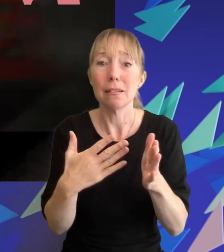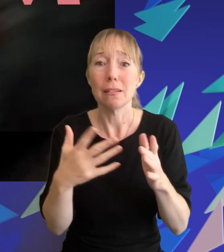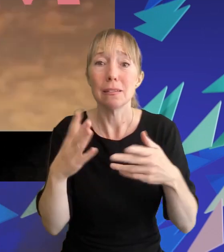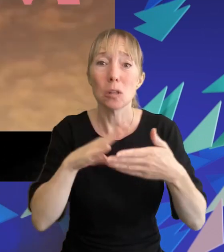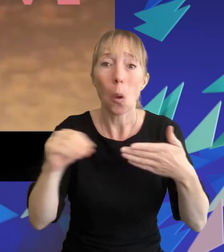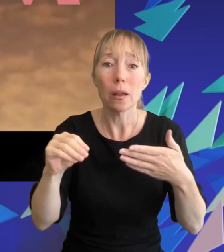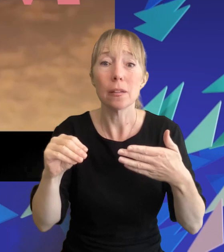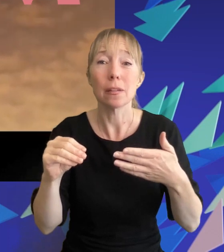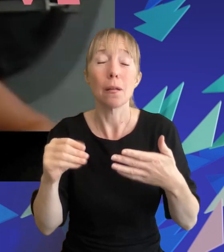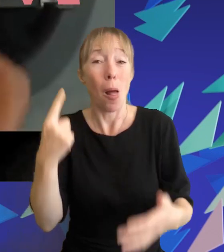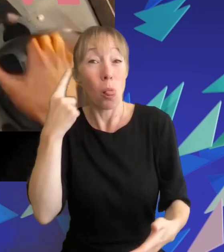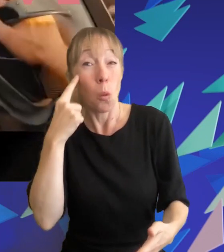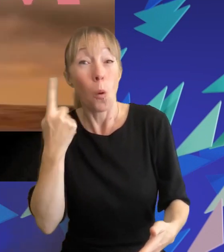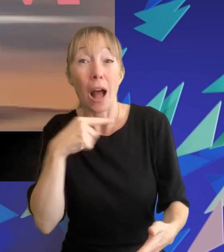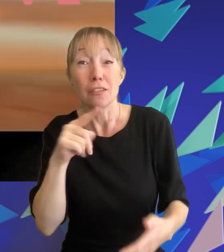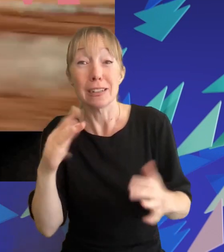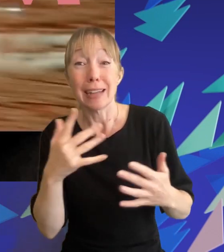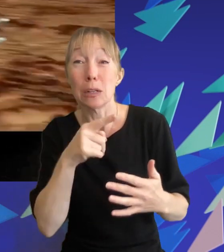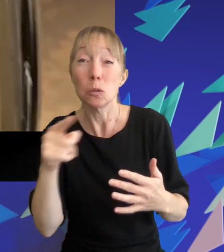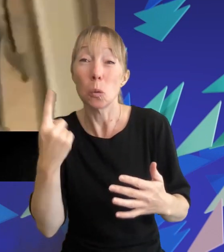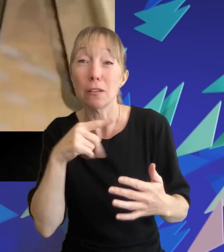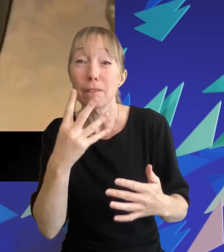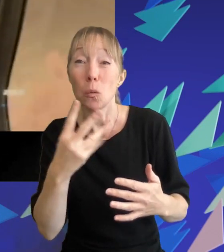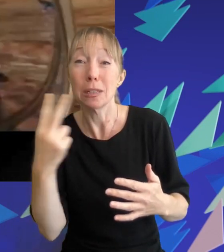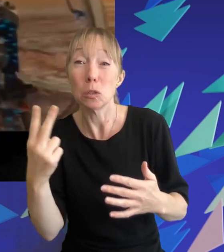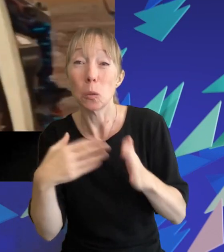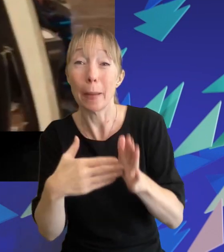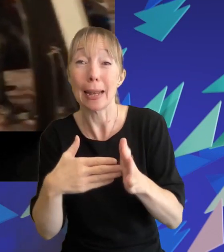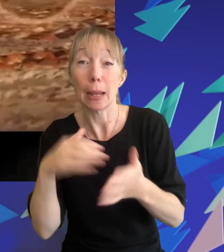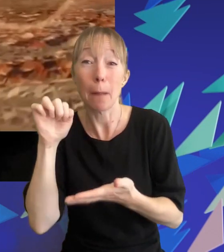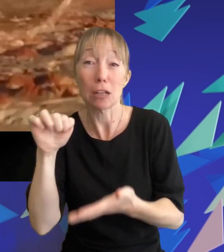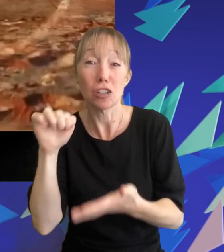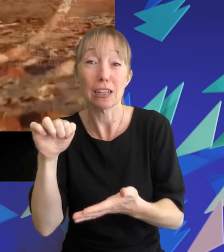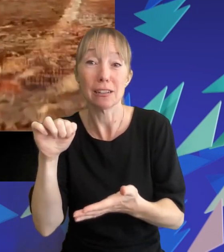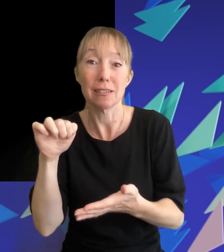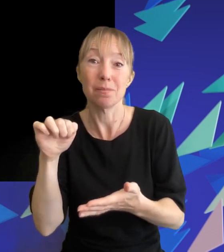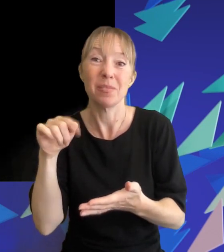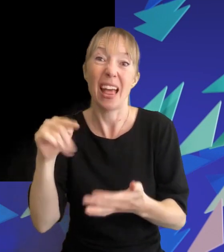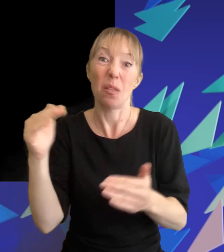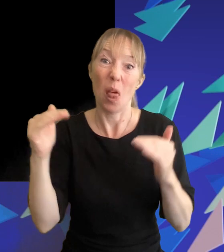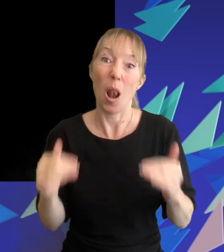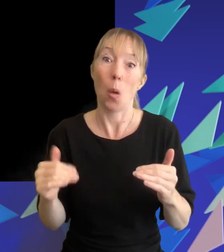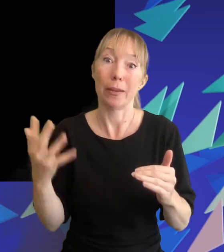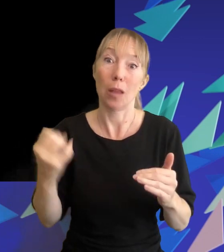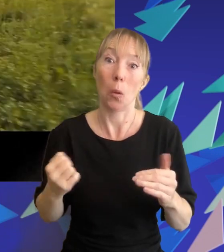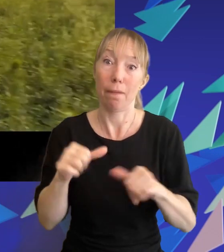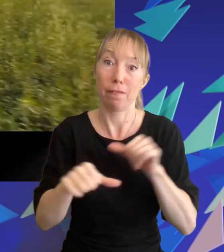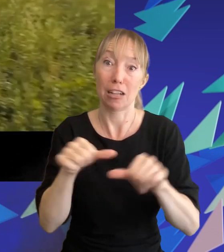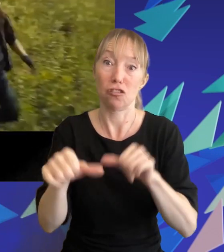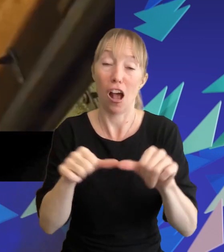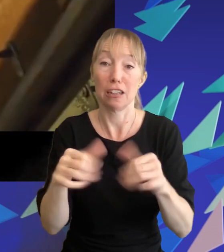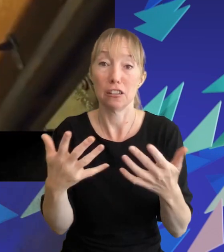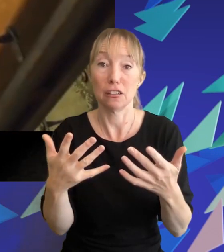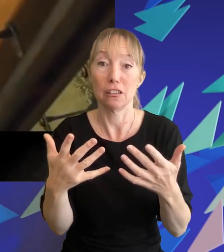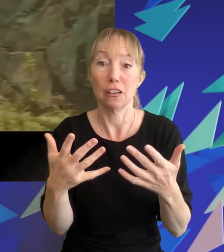110 to 142 million budget the lowest of the franchise at this point when originality